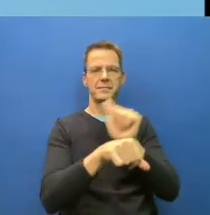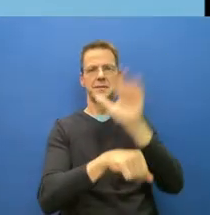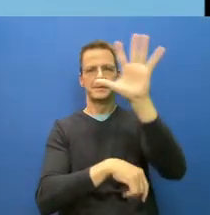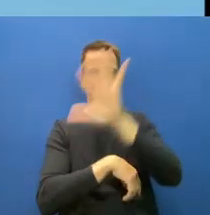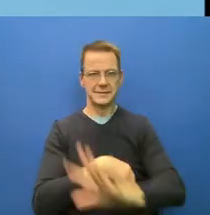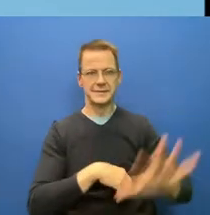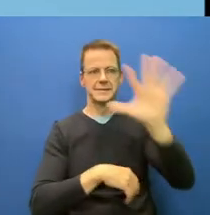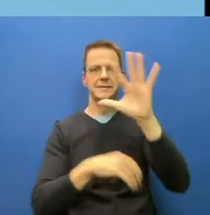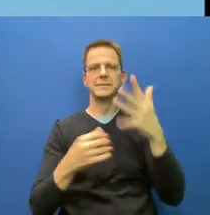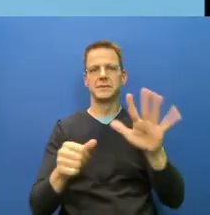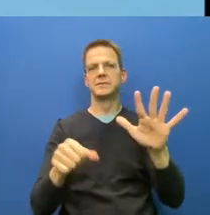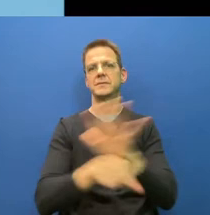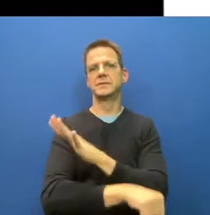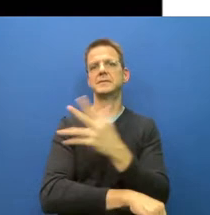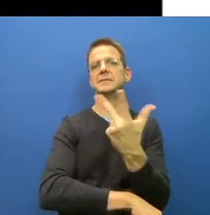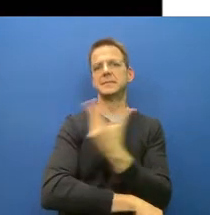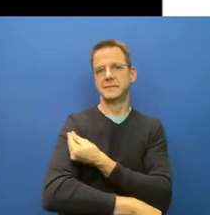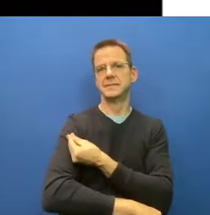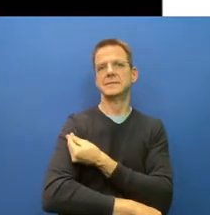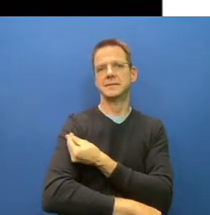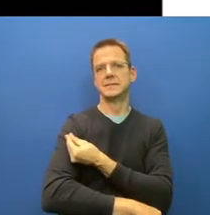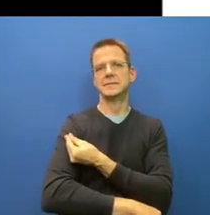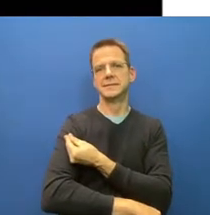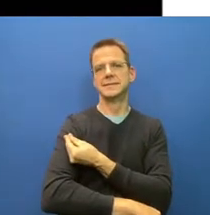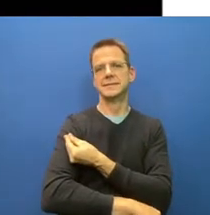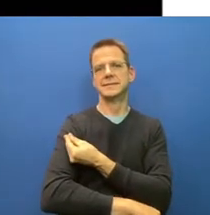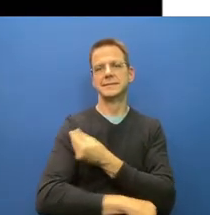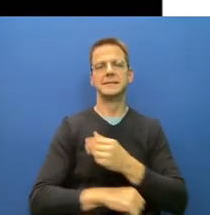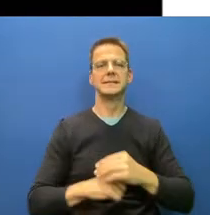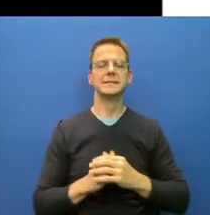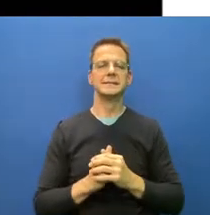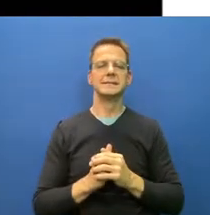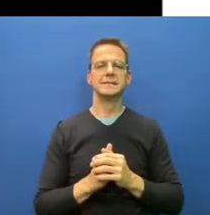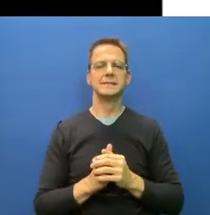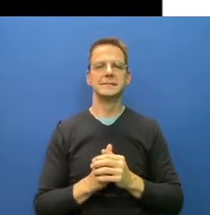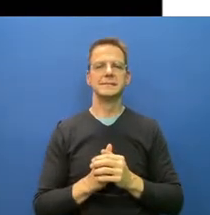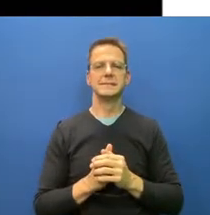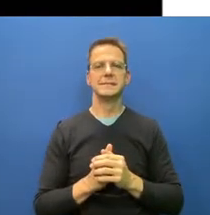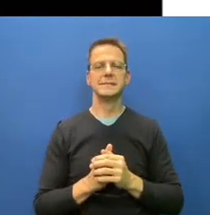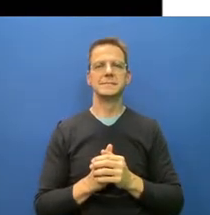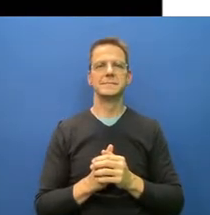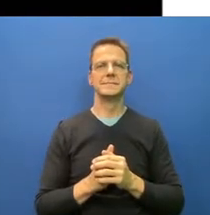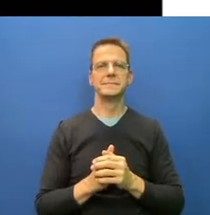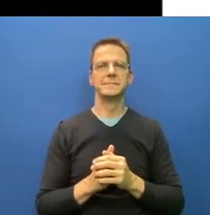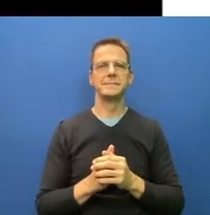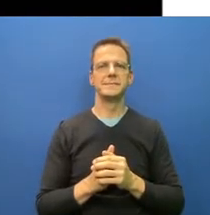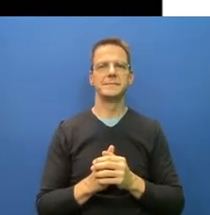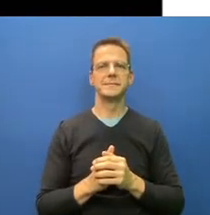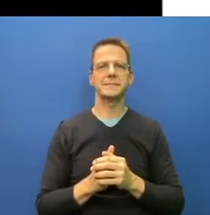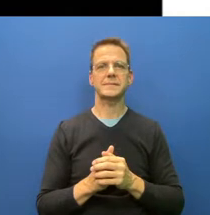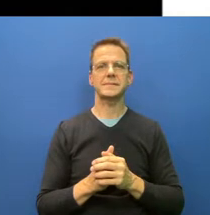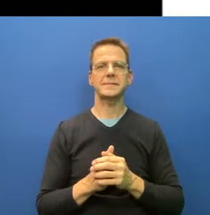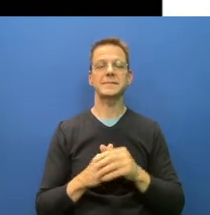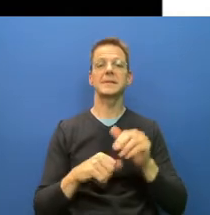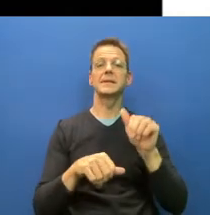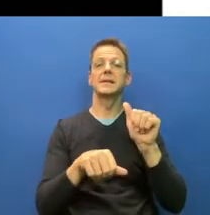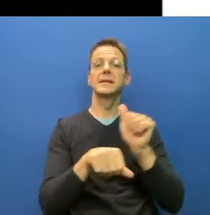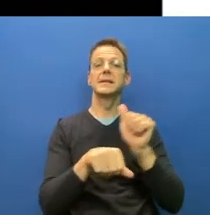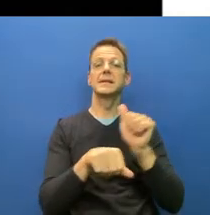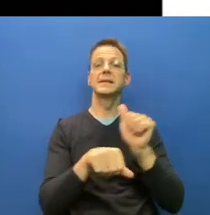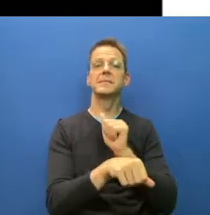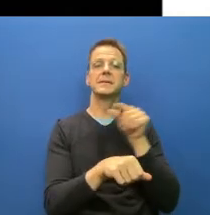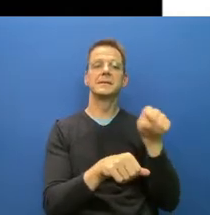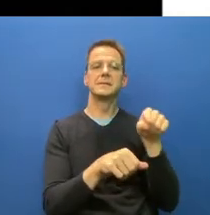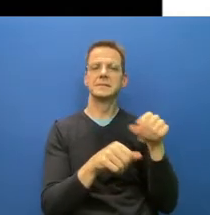And in Alberta, we also showed that it's possible to bend Delta wave. We managed to bend it with